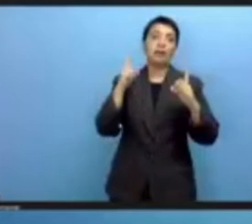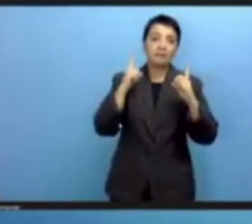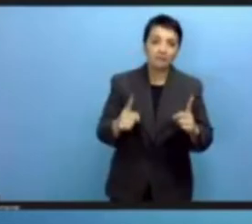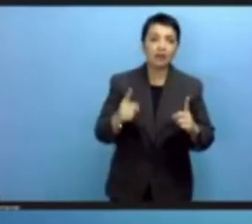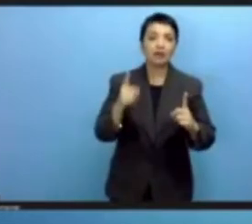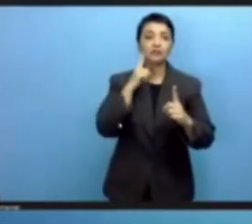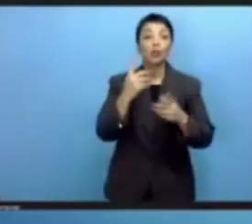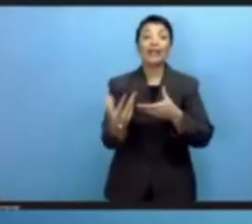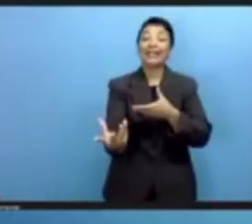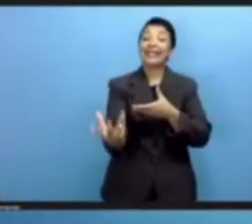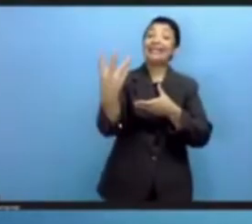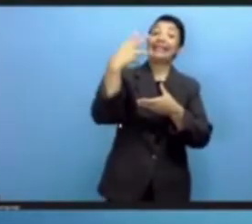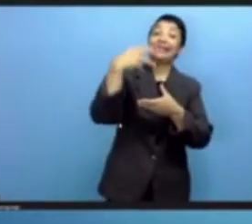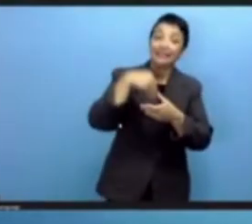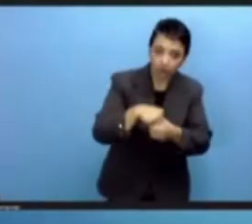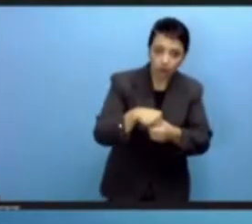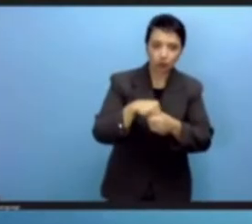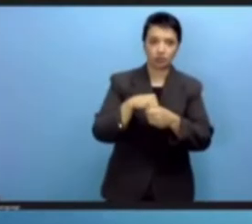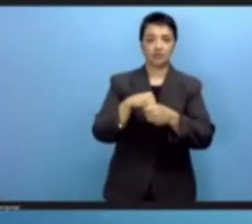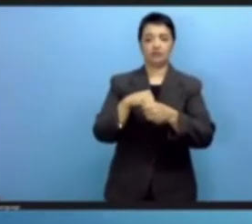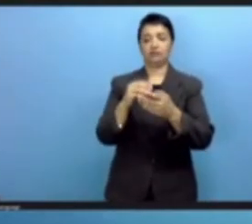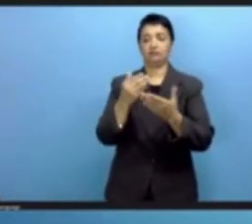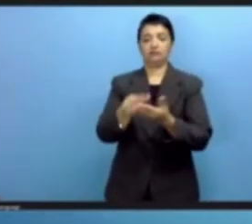participation in the digital economy.